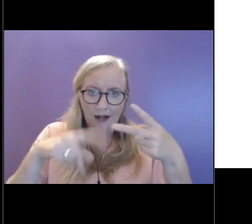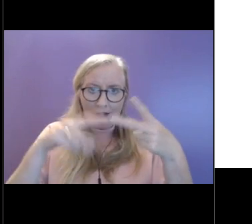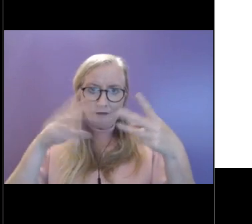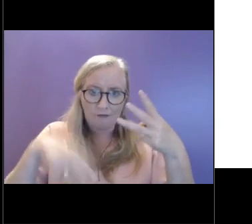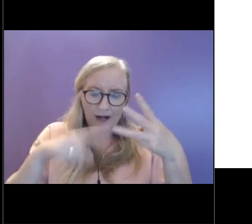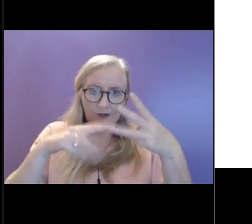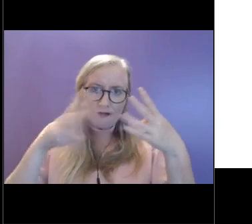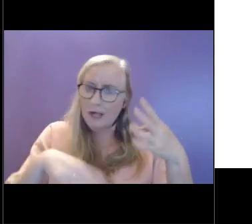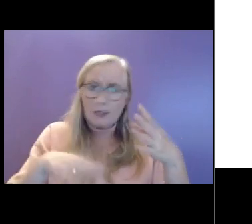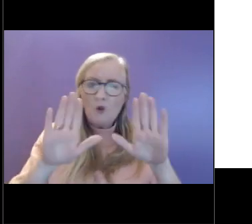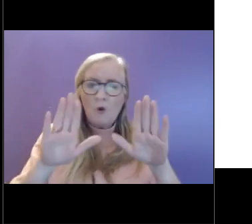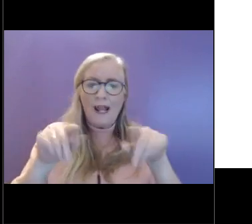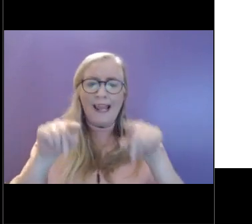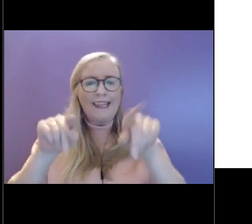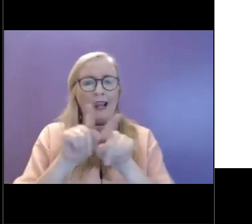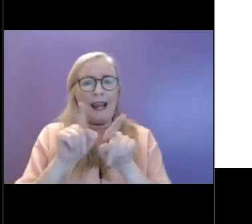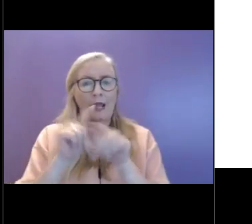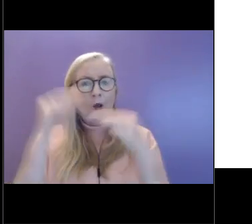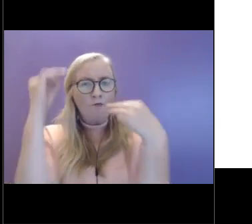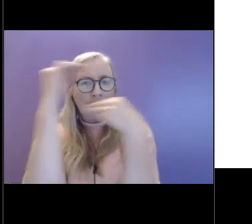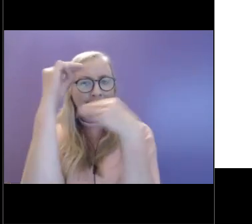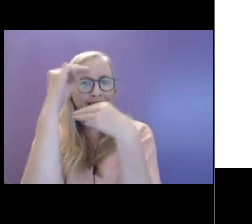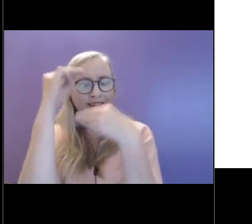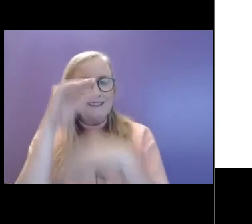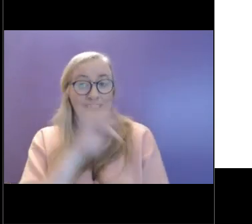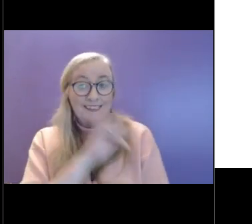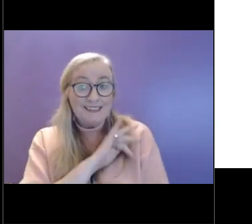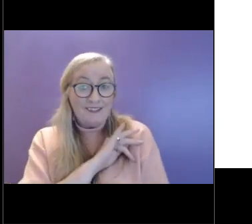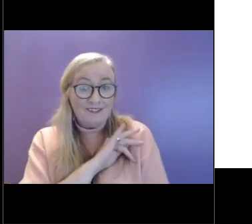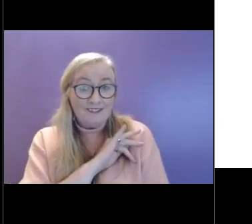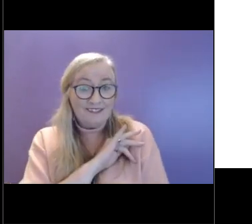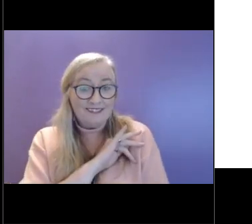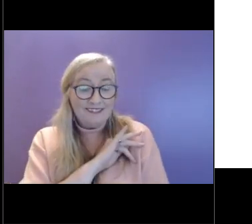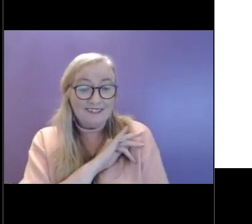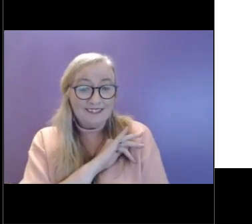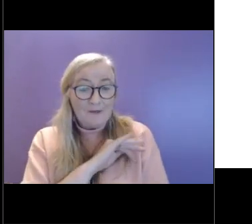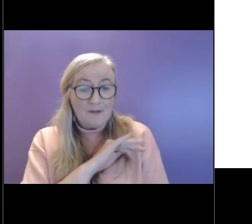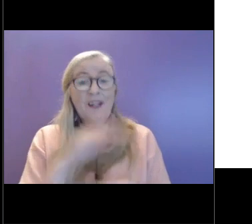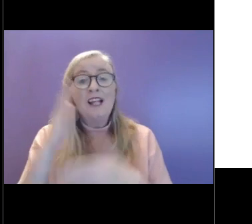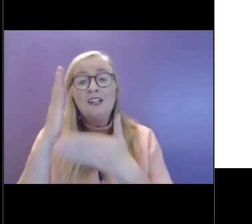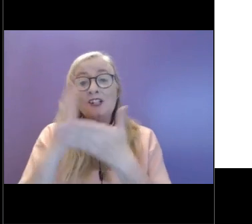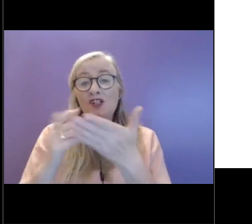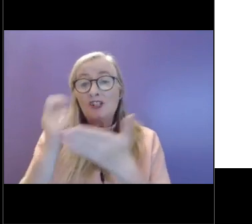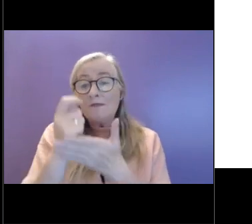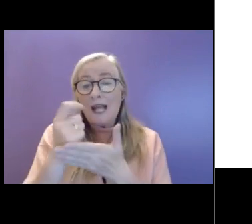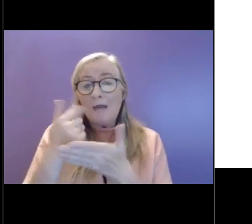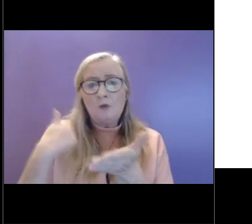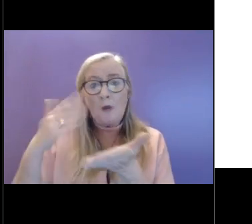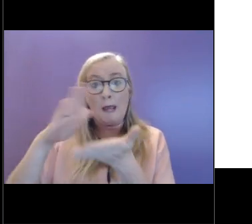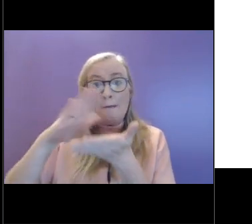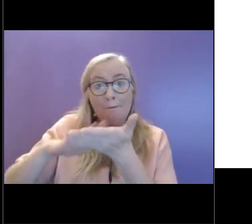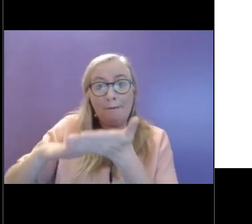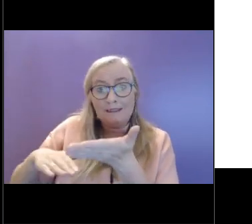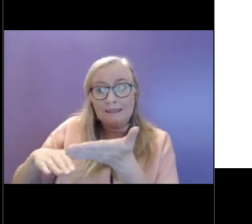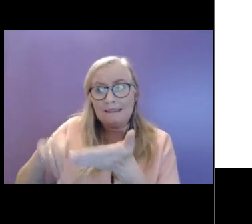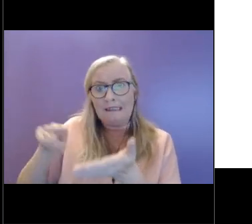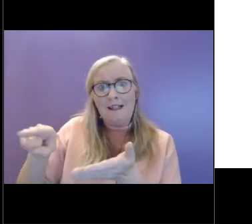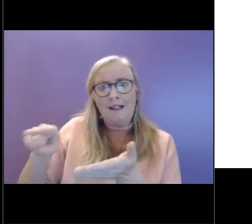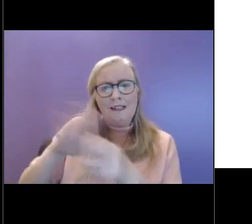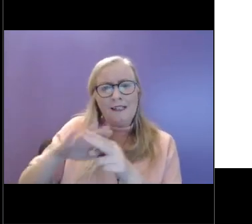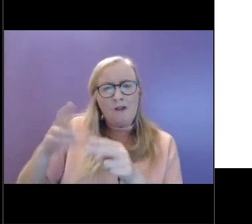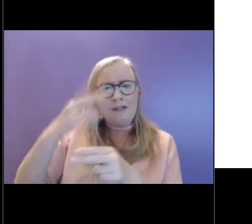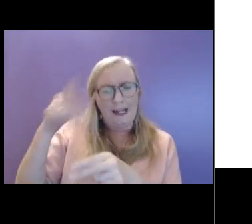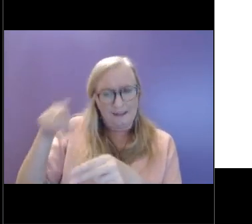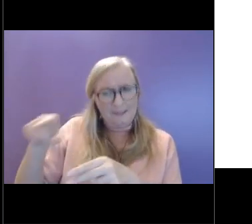it's a protective strategy. However, it does mean that we are sometimes missing what's going well or what's good in our